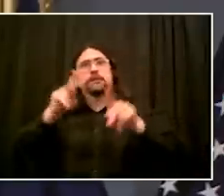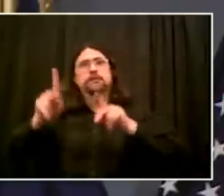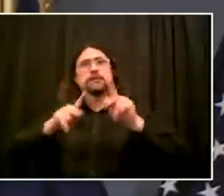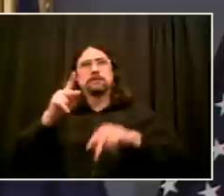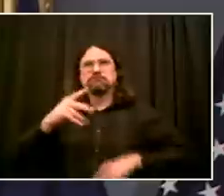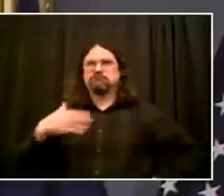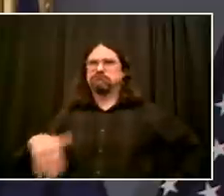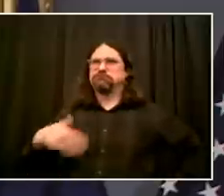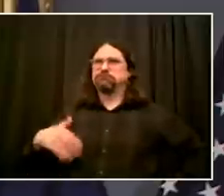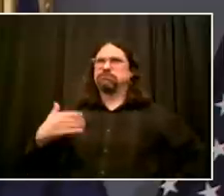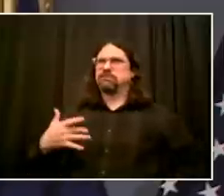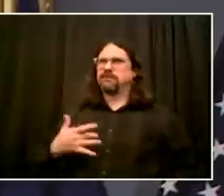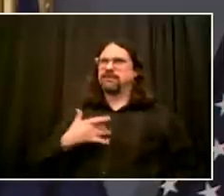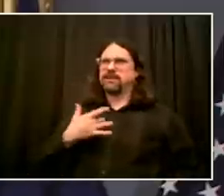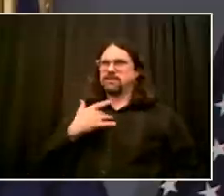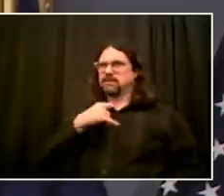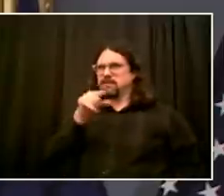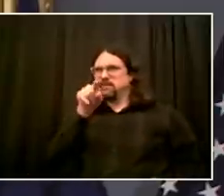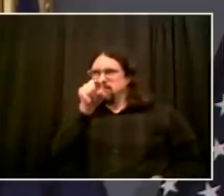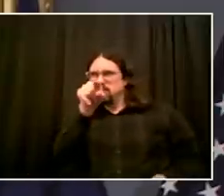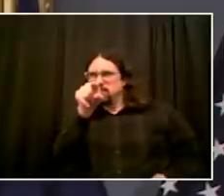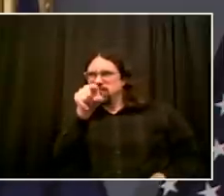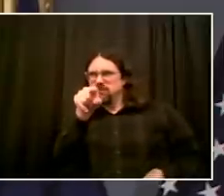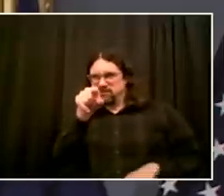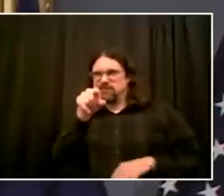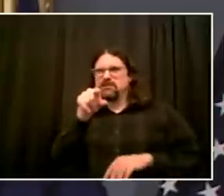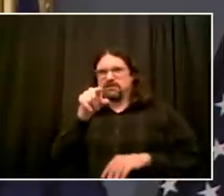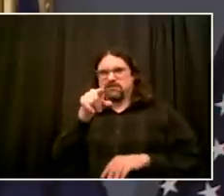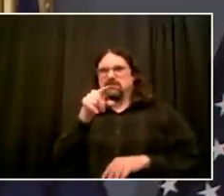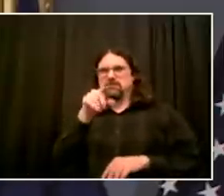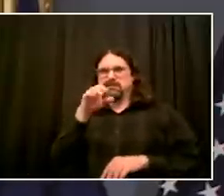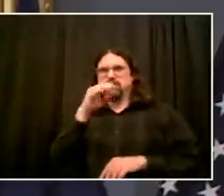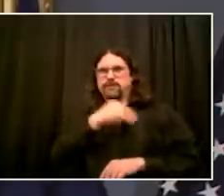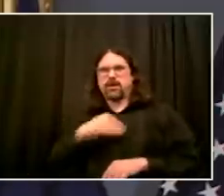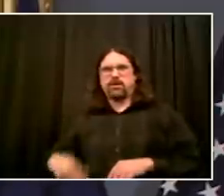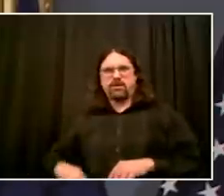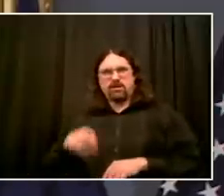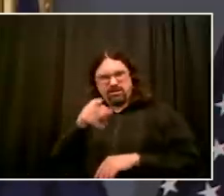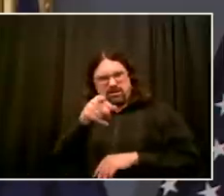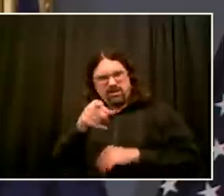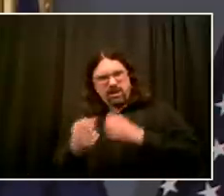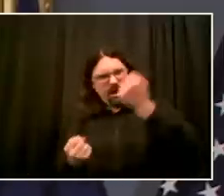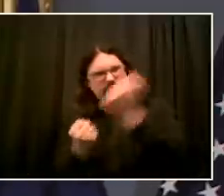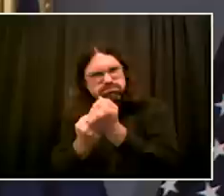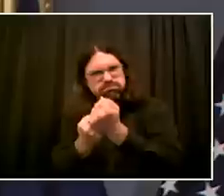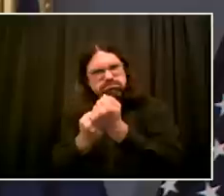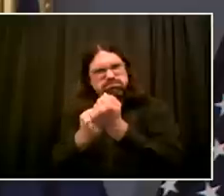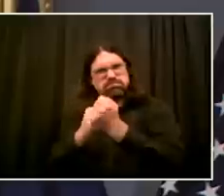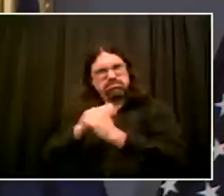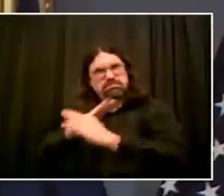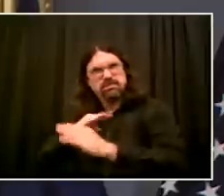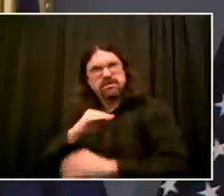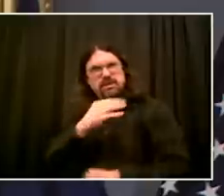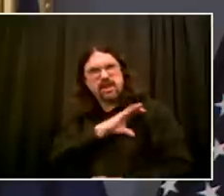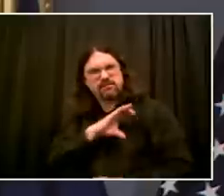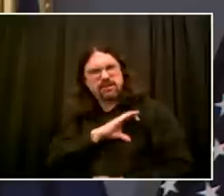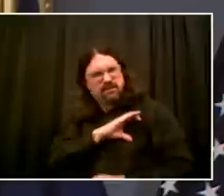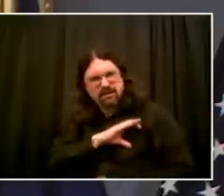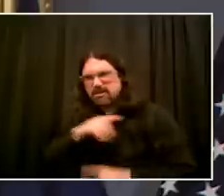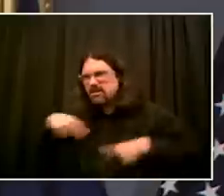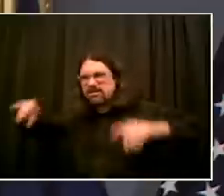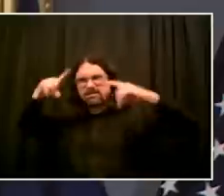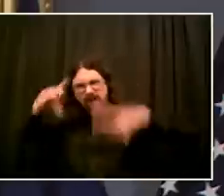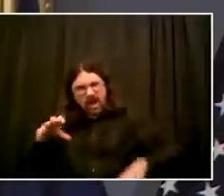even in light of videos showing really aggressive conduct. So I just wanted to ask, are you